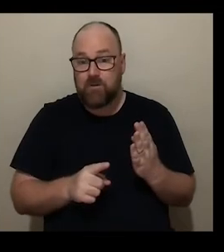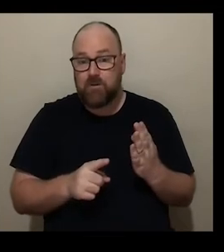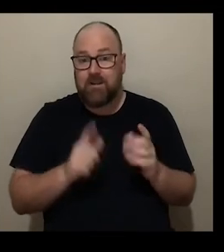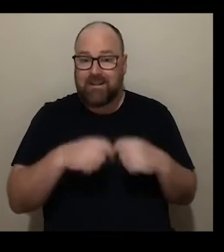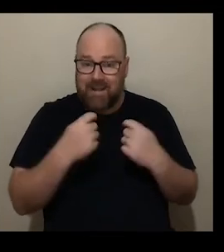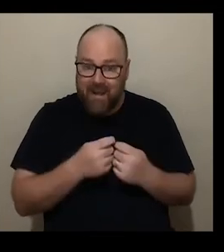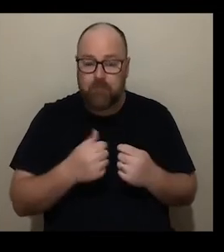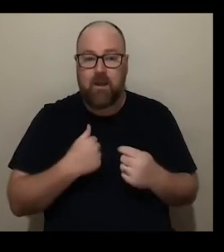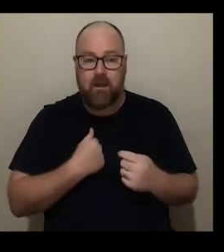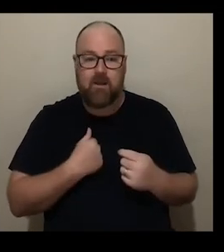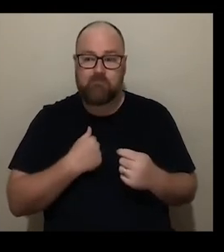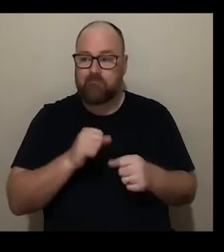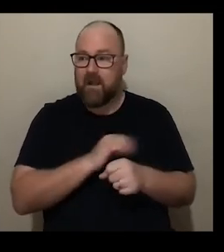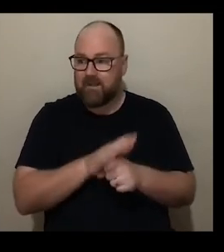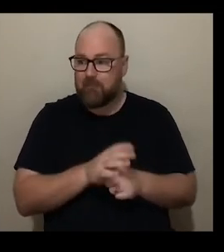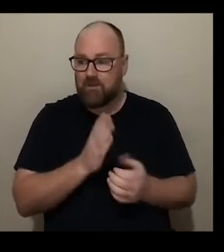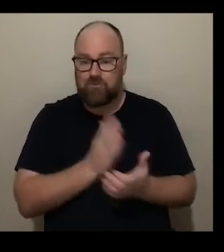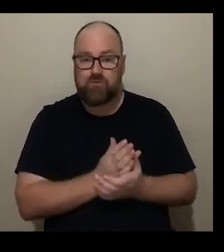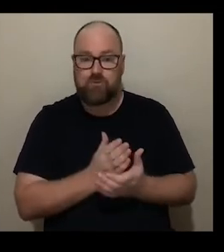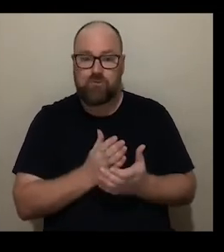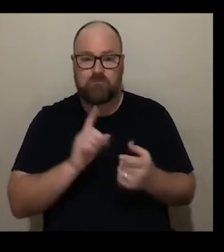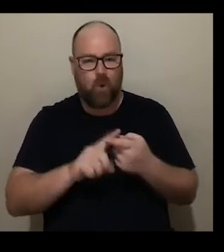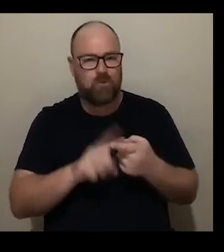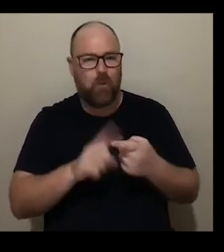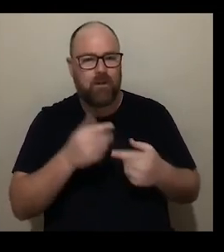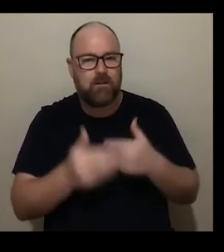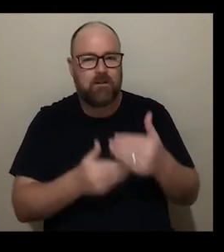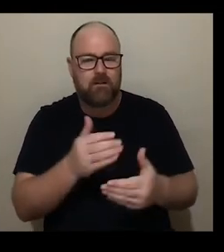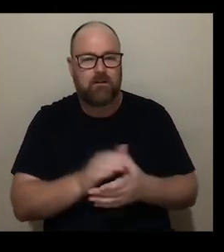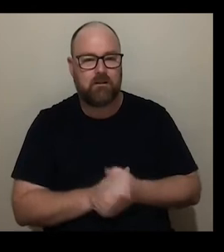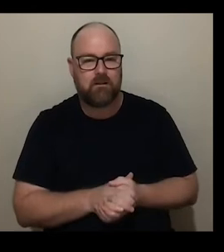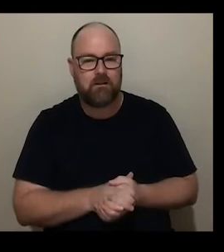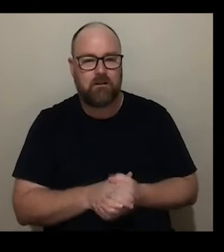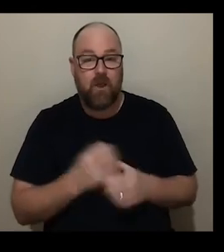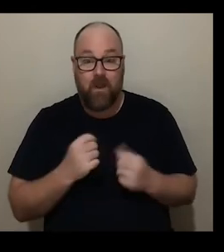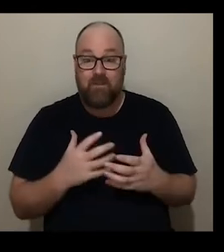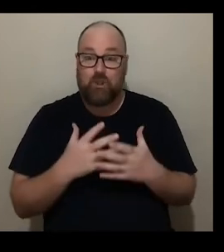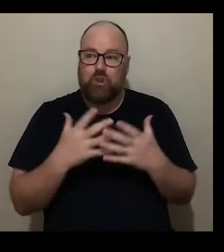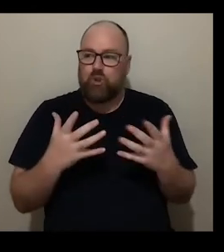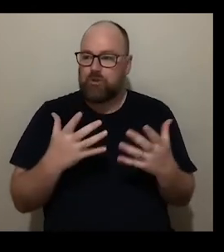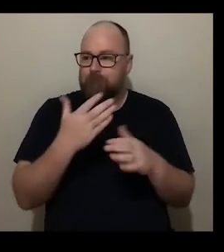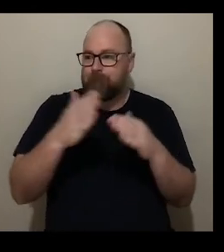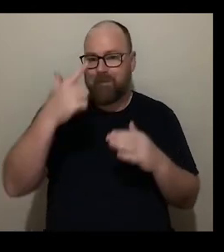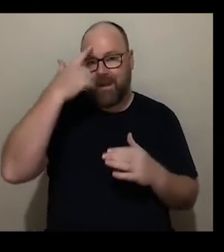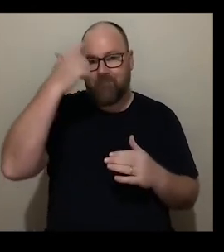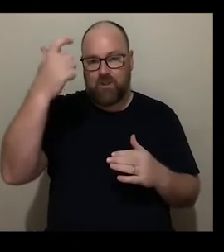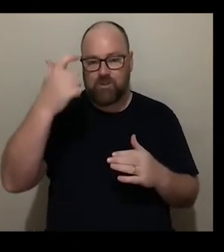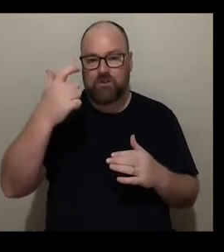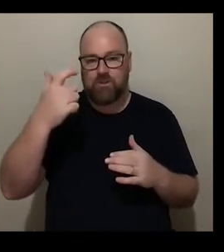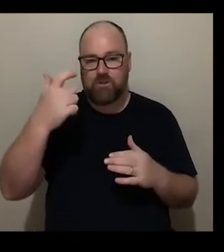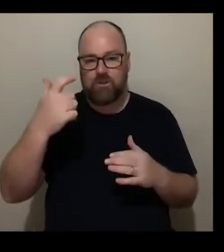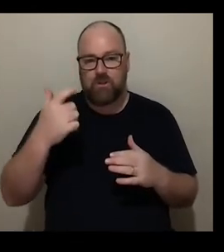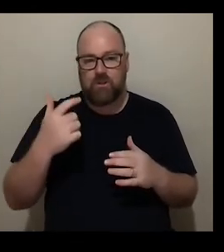we commission the pandemic is very much still ongoing um and so there's been a huge kind of innovation or swing